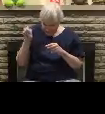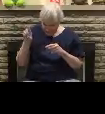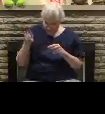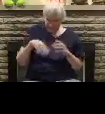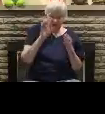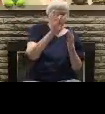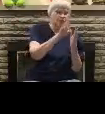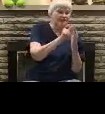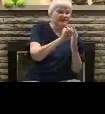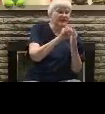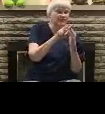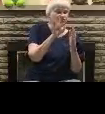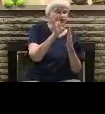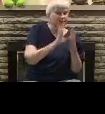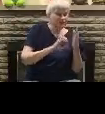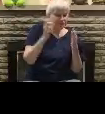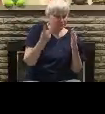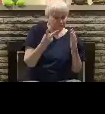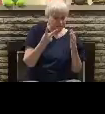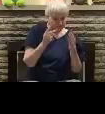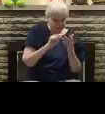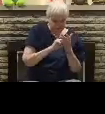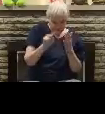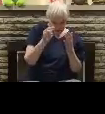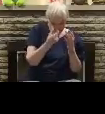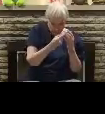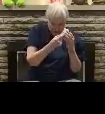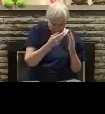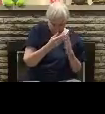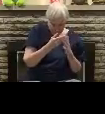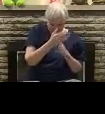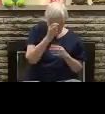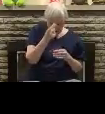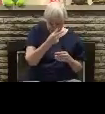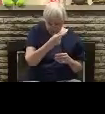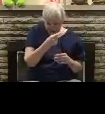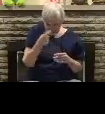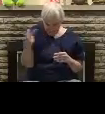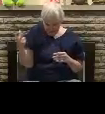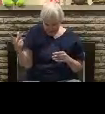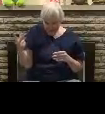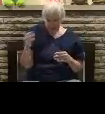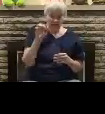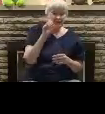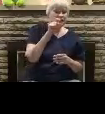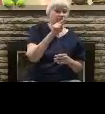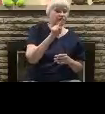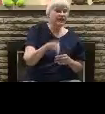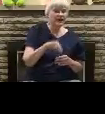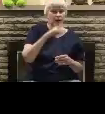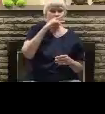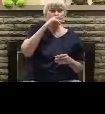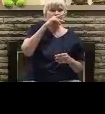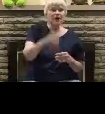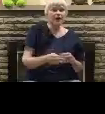Revelation 2, verses 20-23. And there are a growing number of